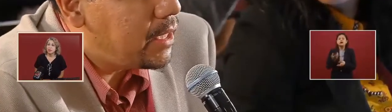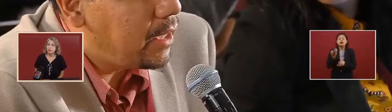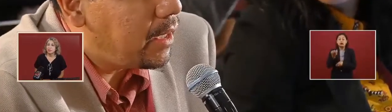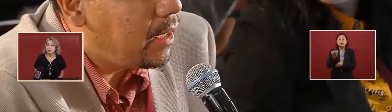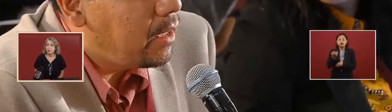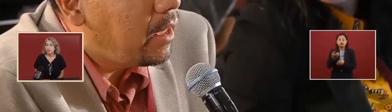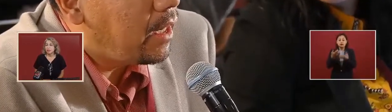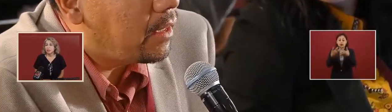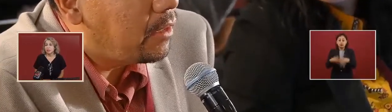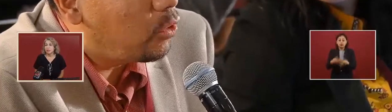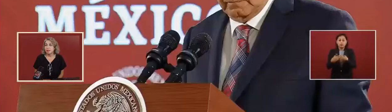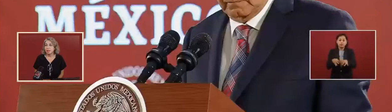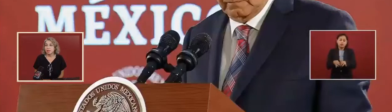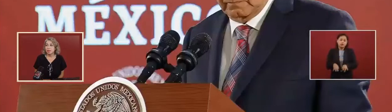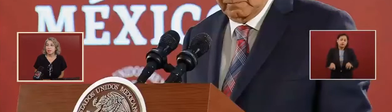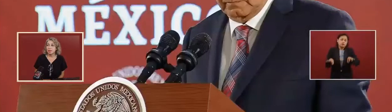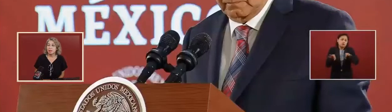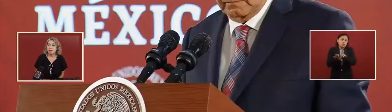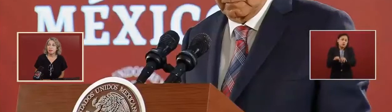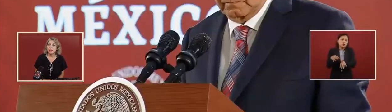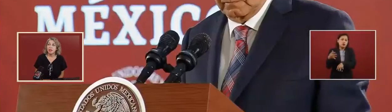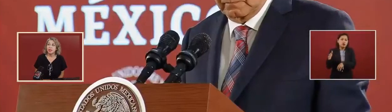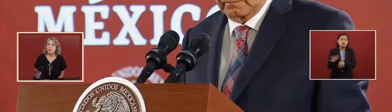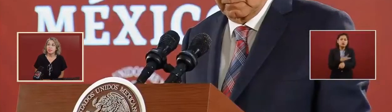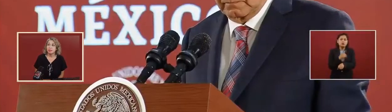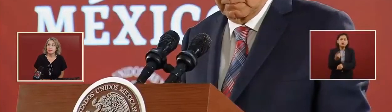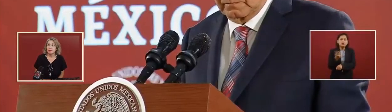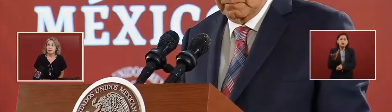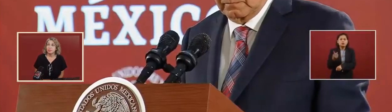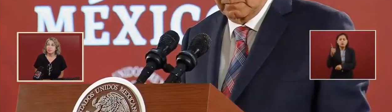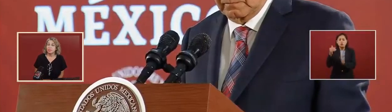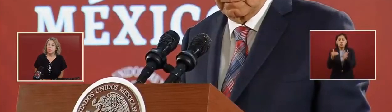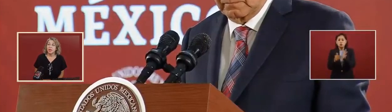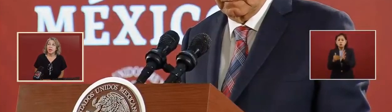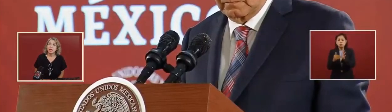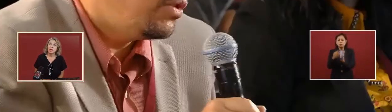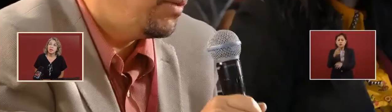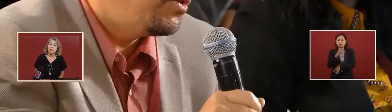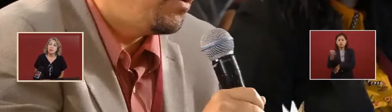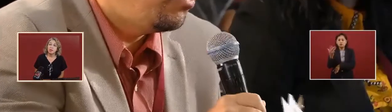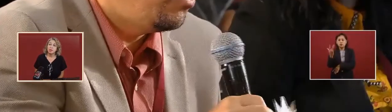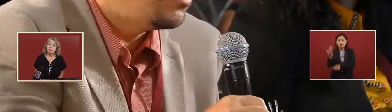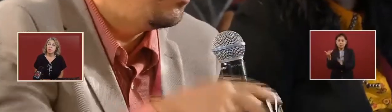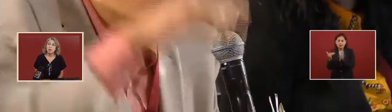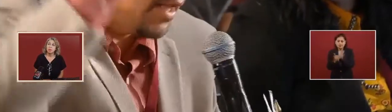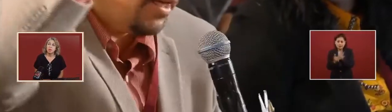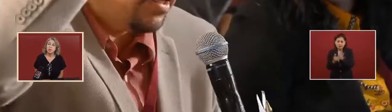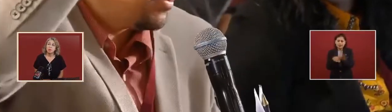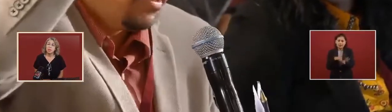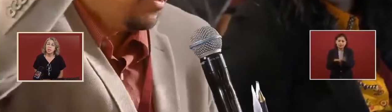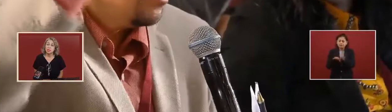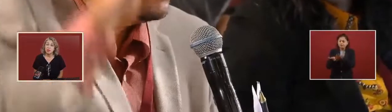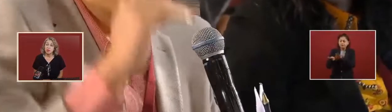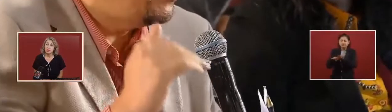that has a hundred more than a million three hundred fifty thousand